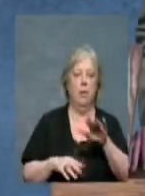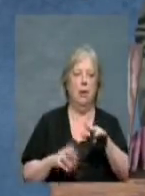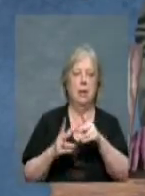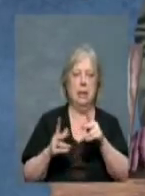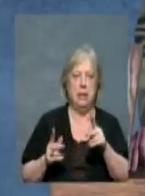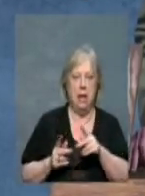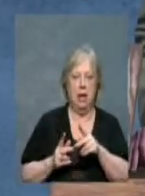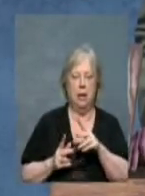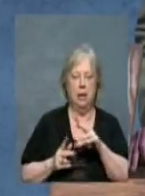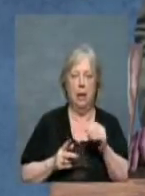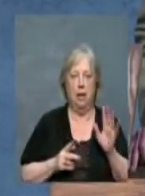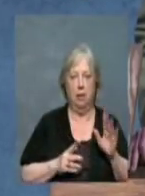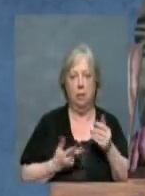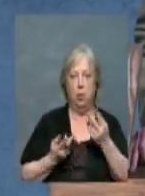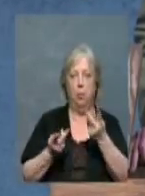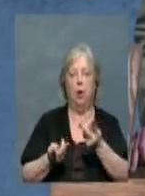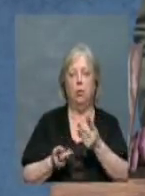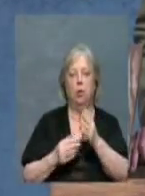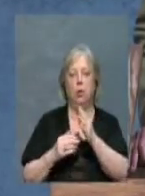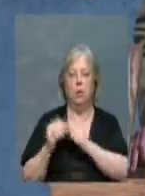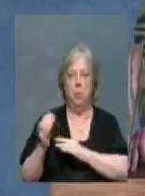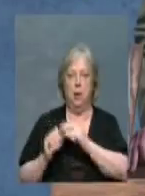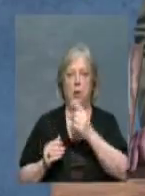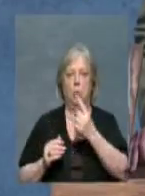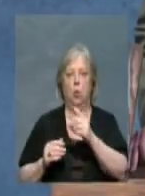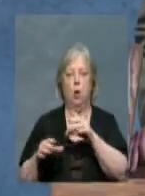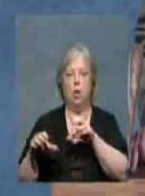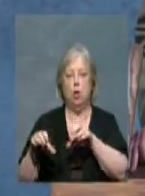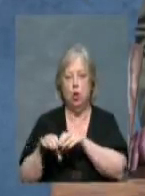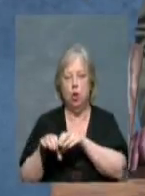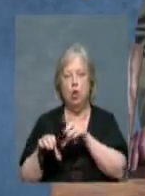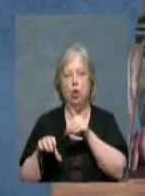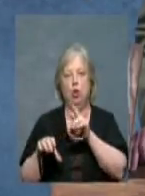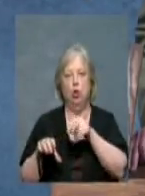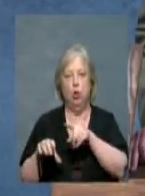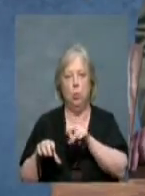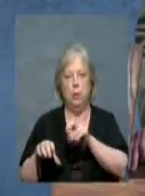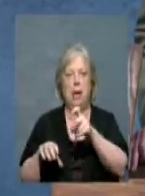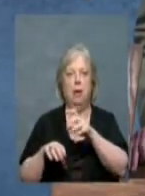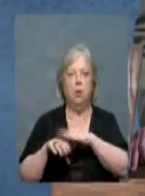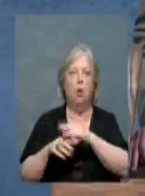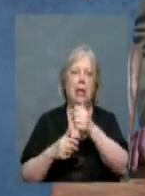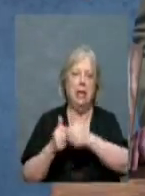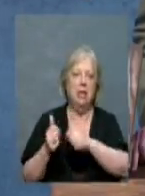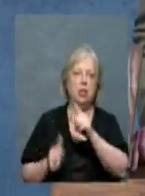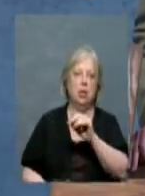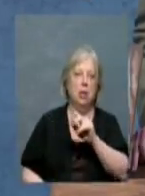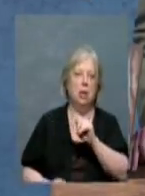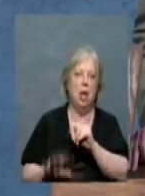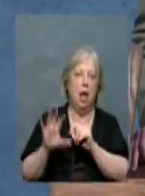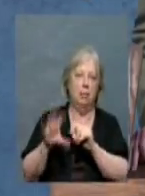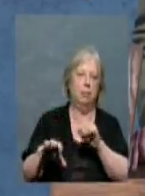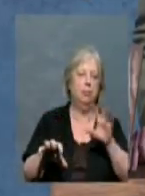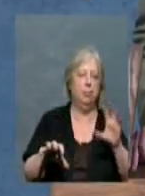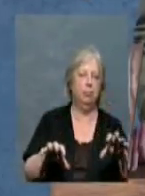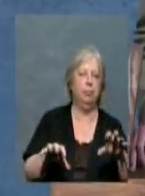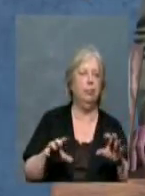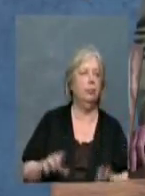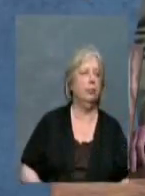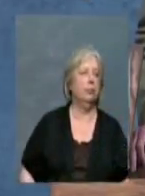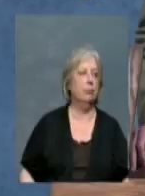construct one duplex per lot. But this